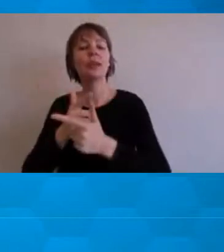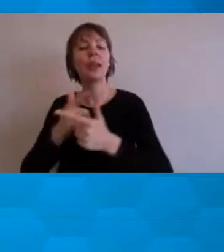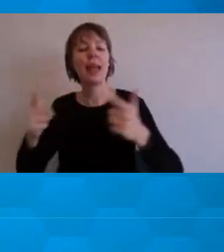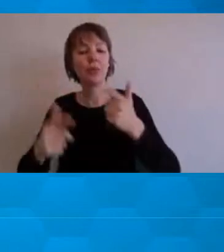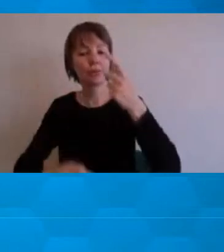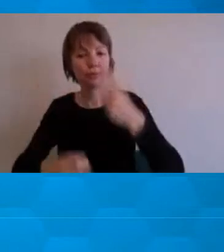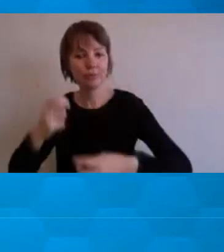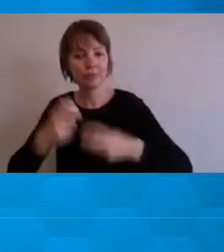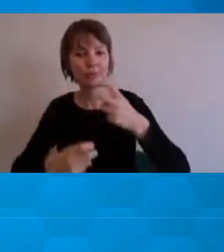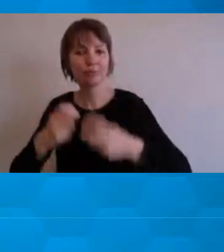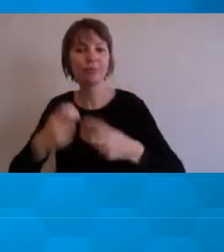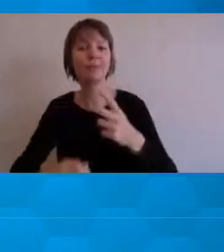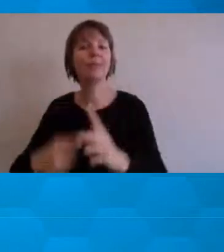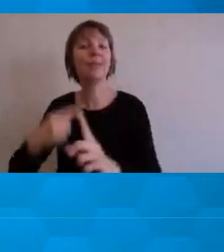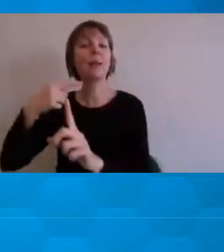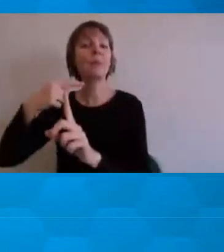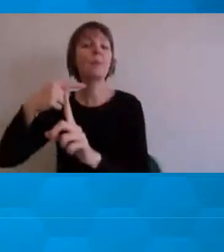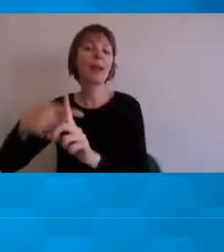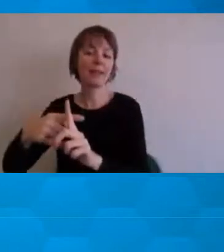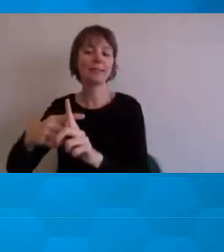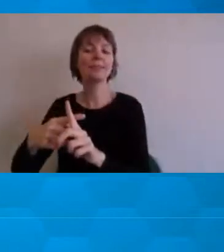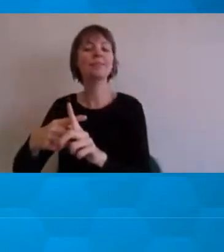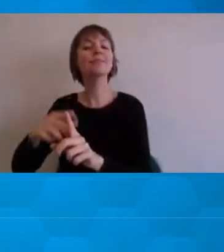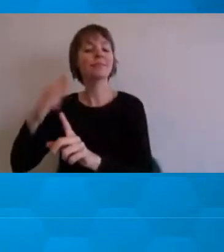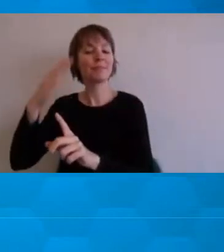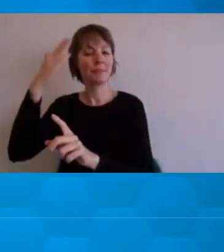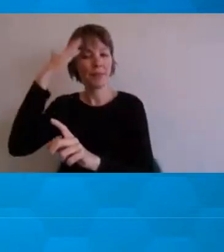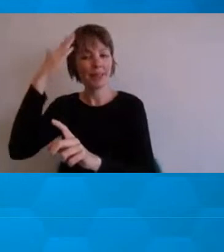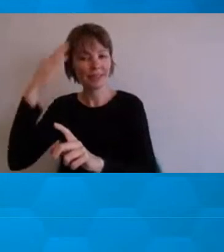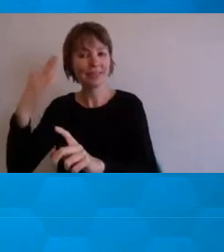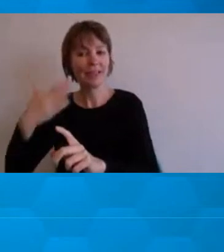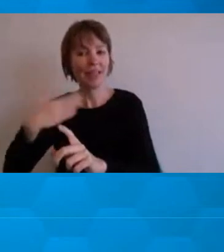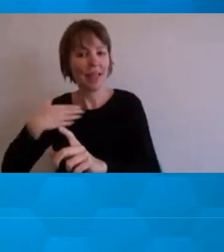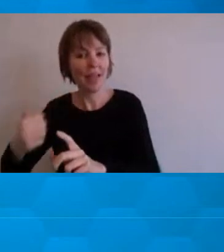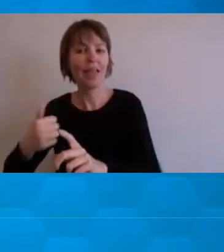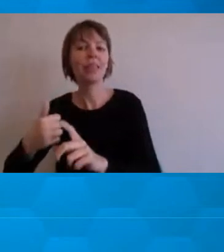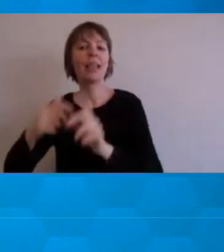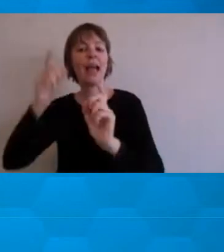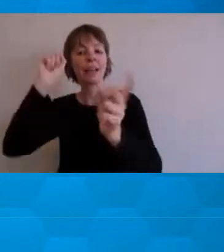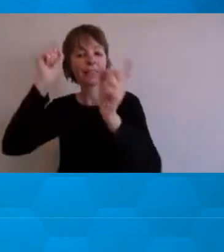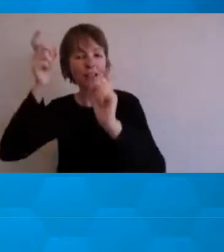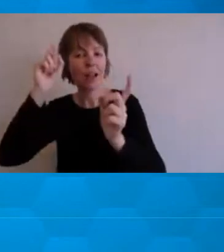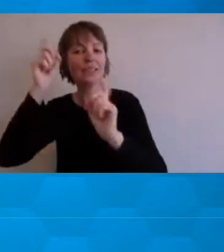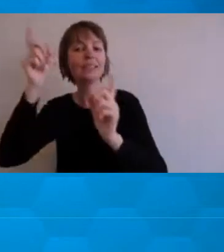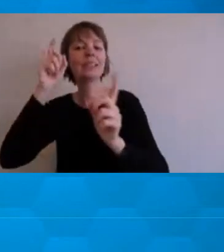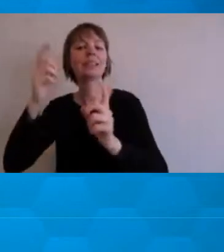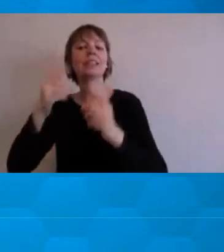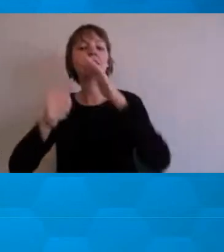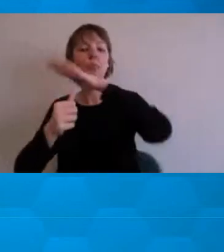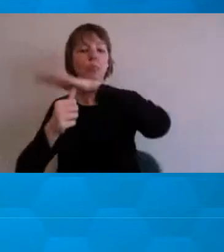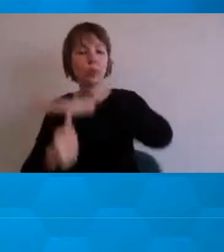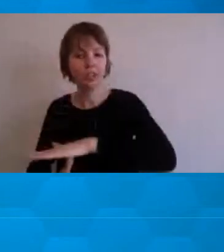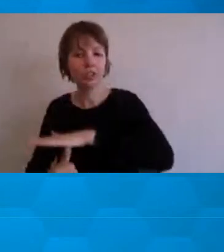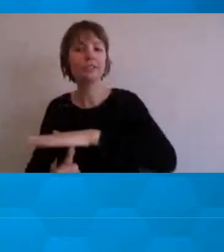the presenters so far, anxiety disorder, depression, things surrounding mental health needs.